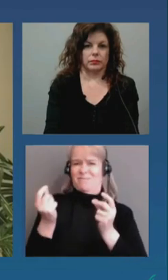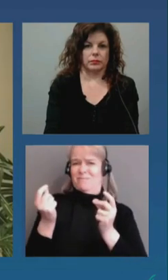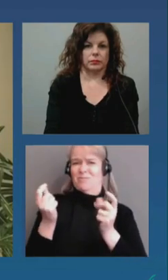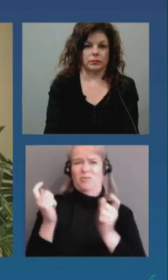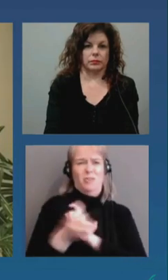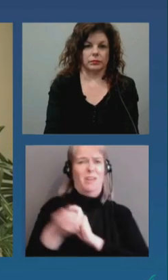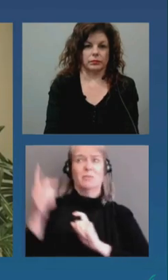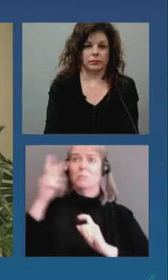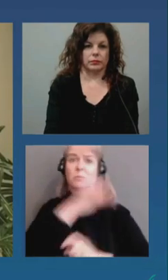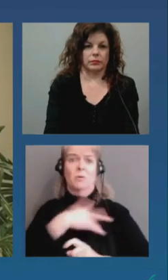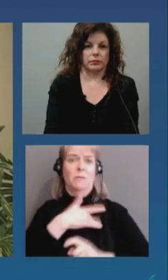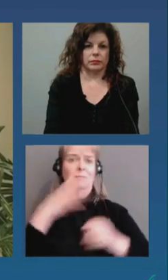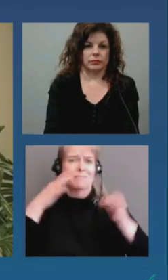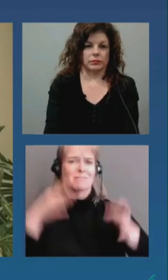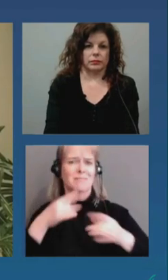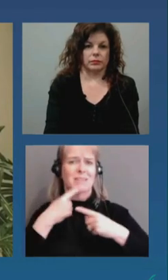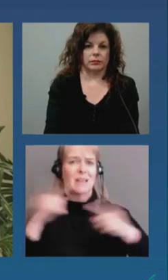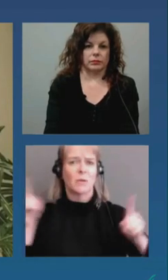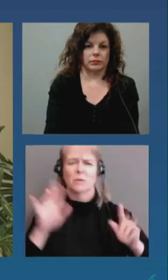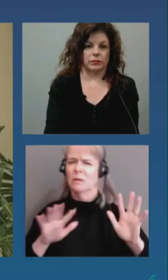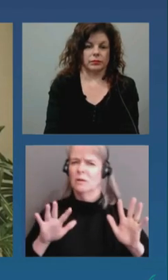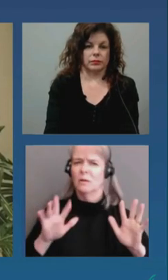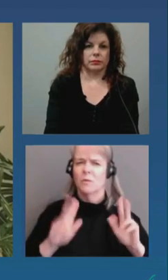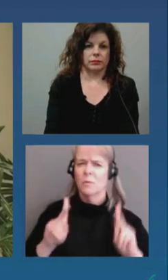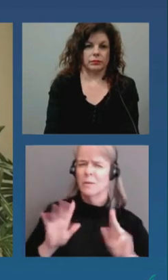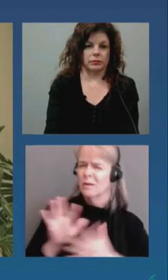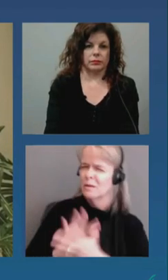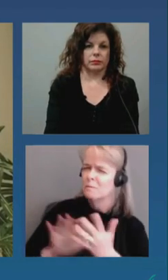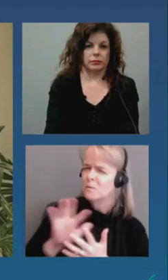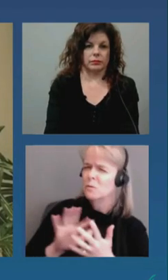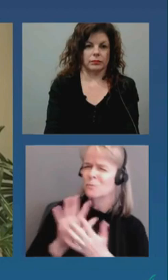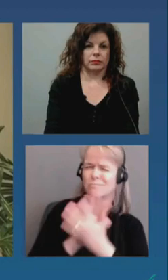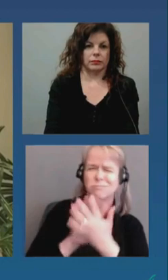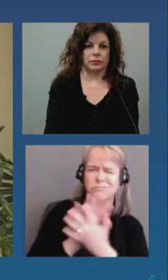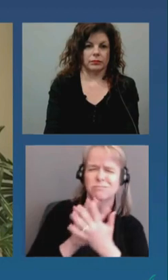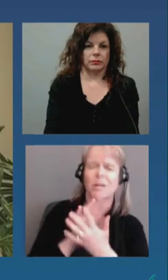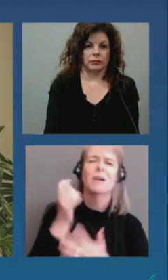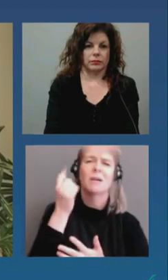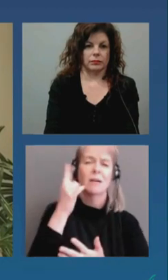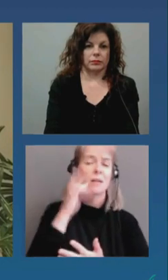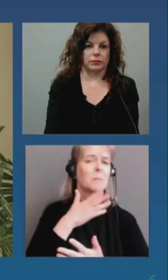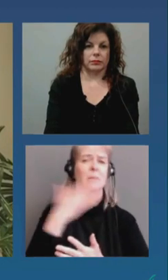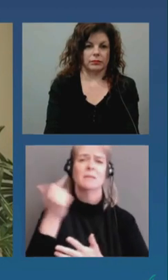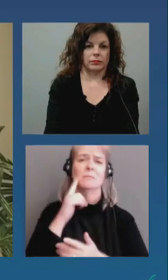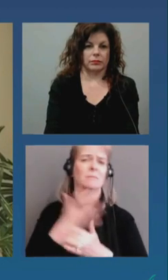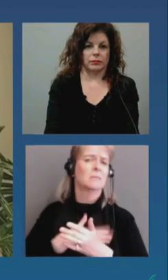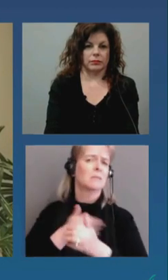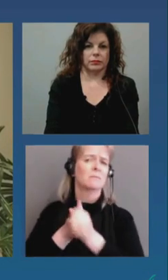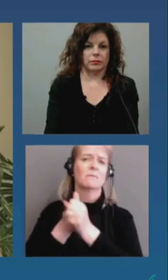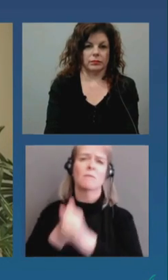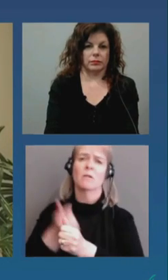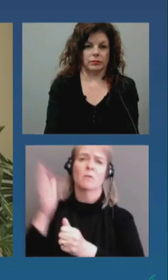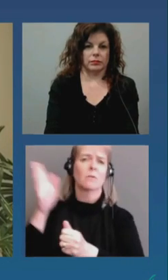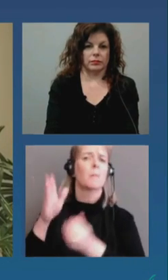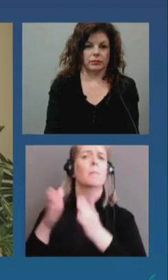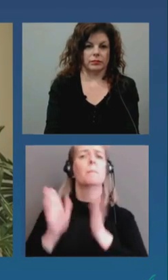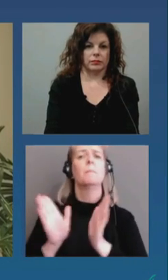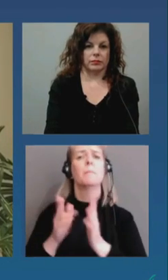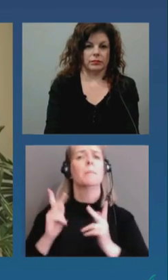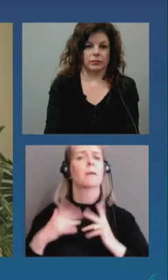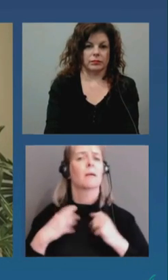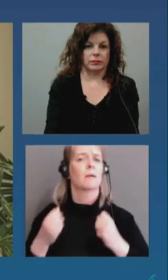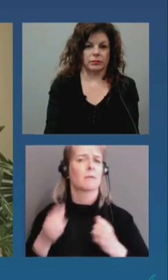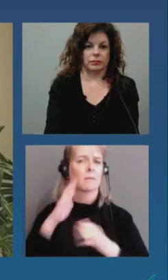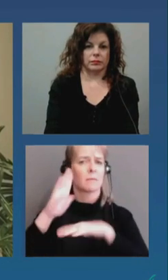take this opportunity to stress that you follow, please follow, the public health guidelines, and in doing so, you'll be helping to protect yourself